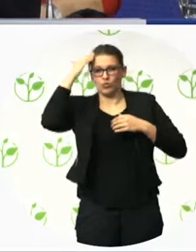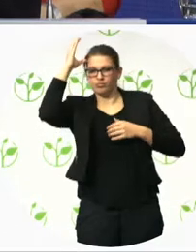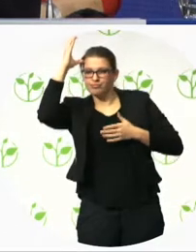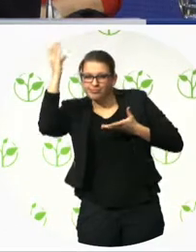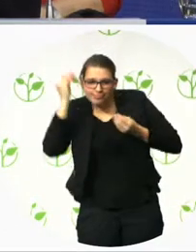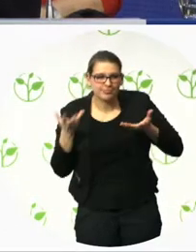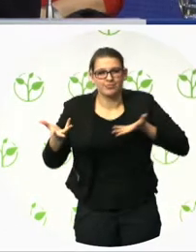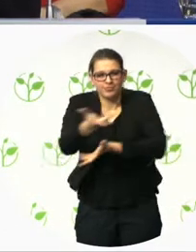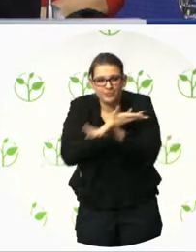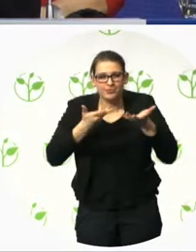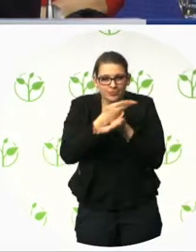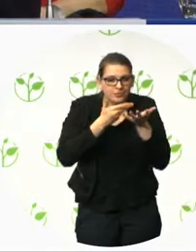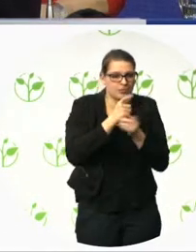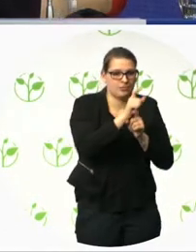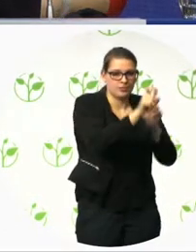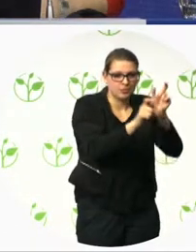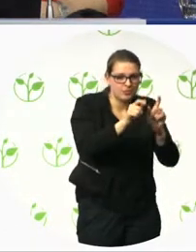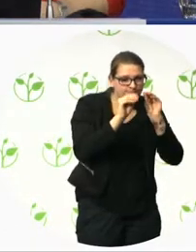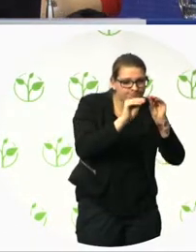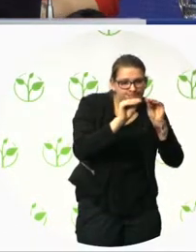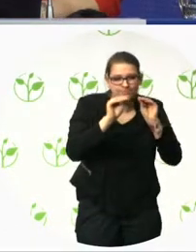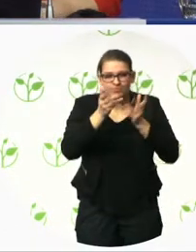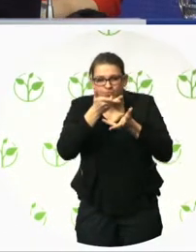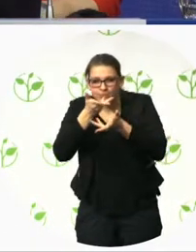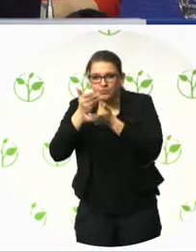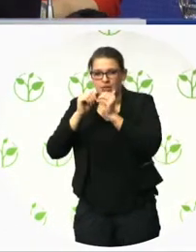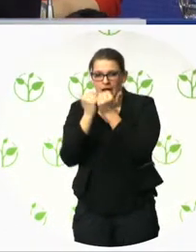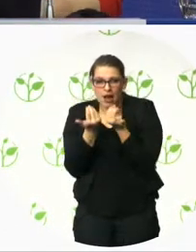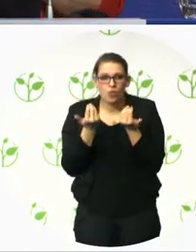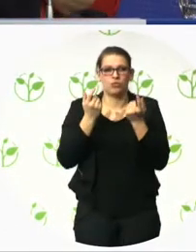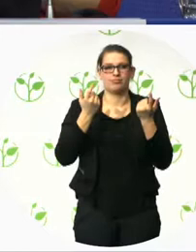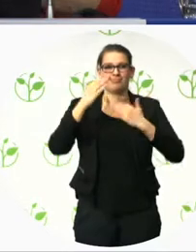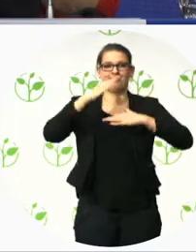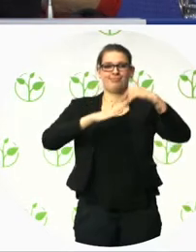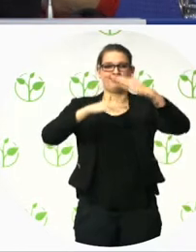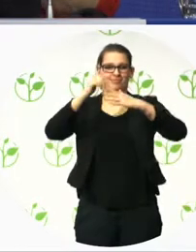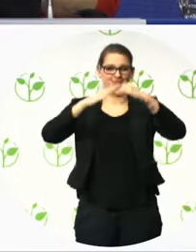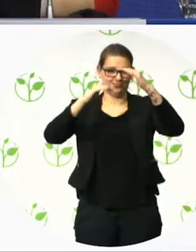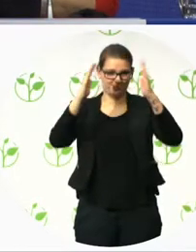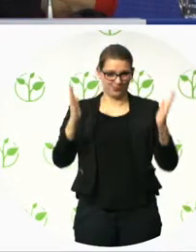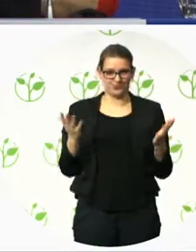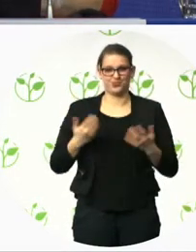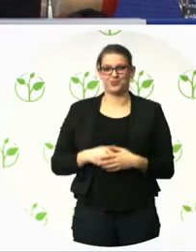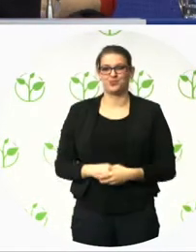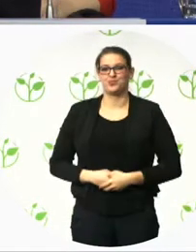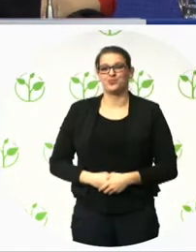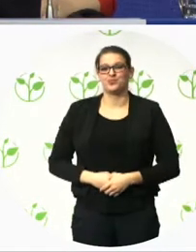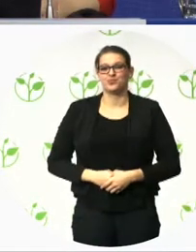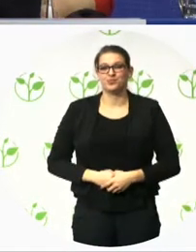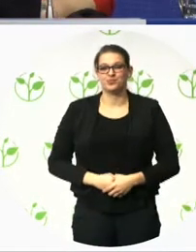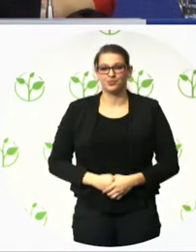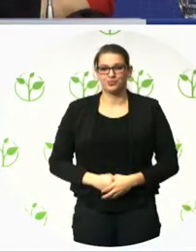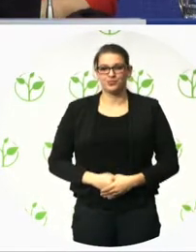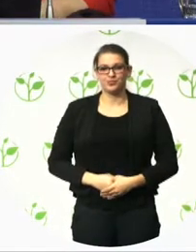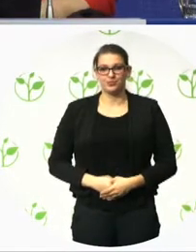other stakeholders. As we know, the universal design,